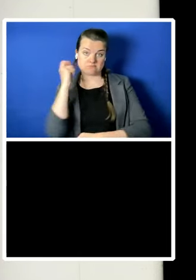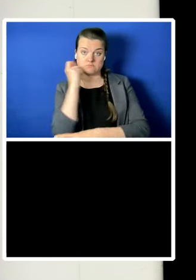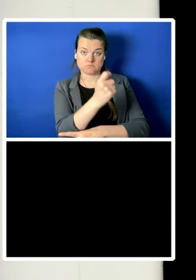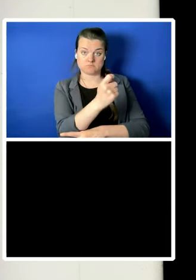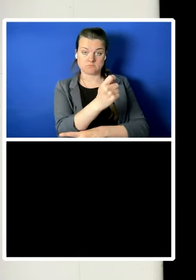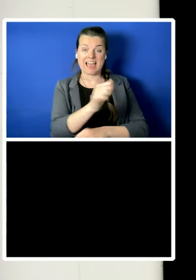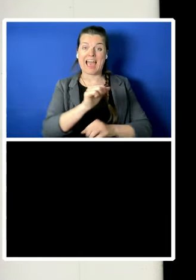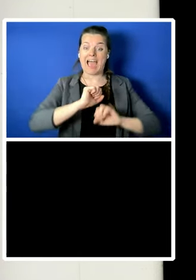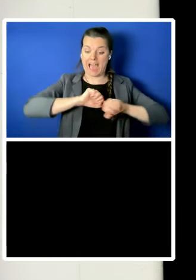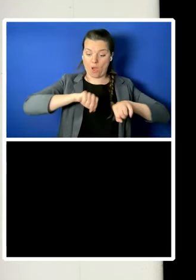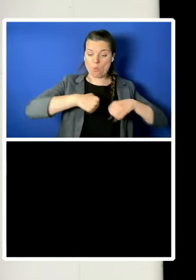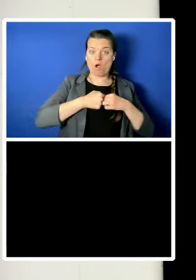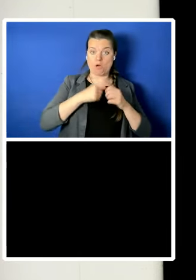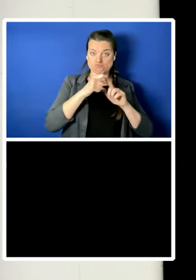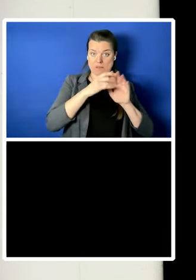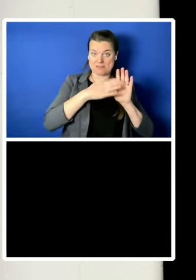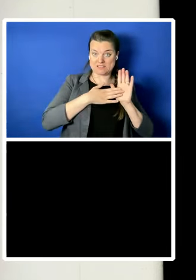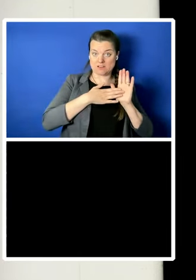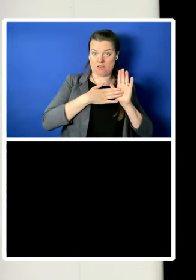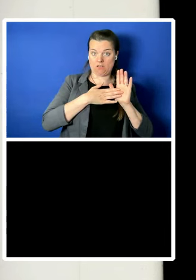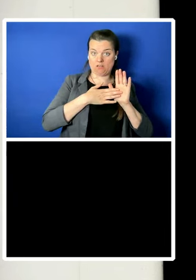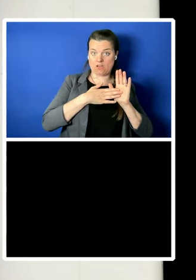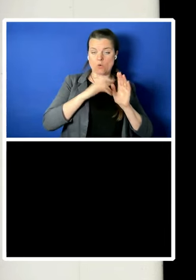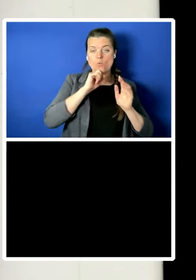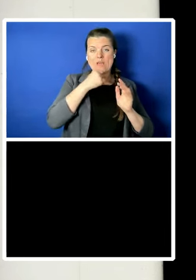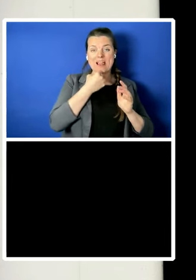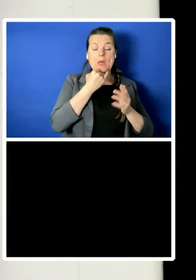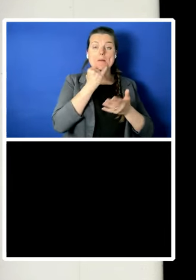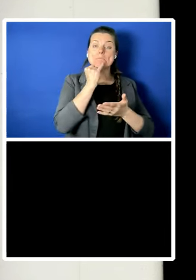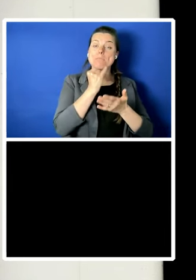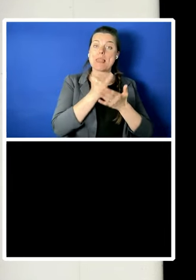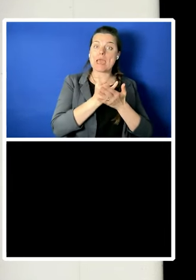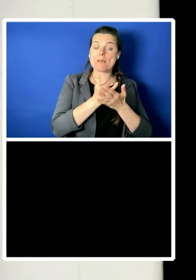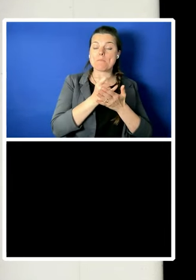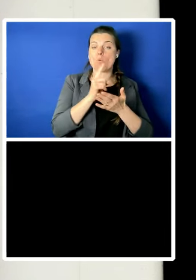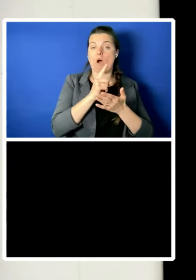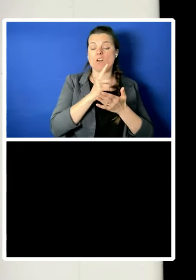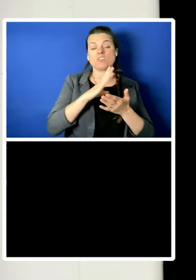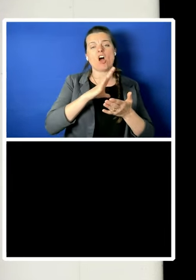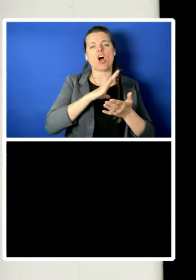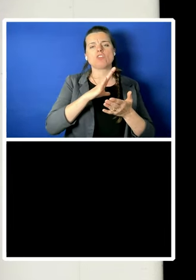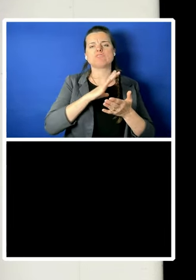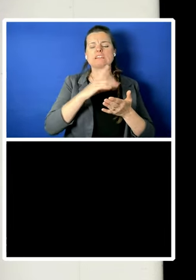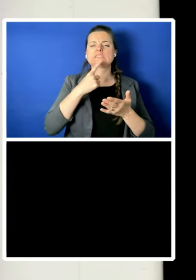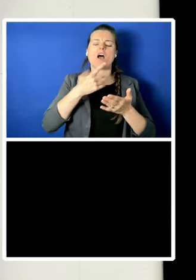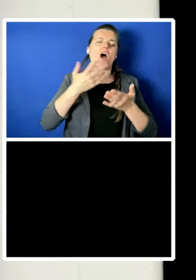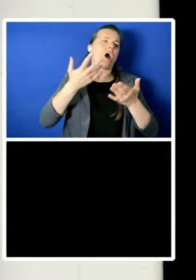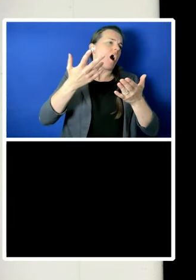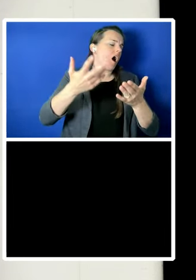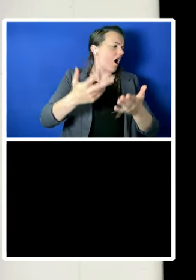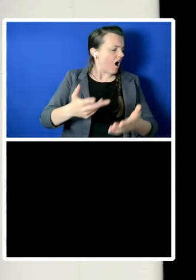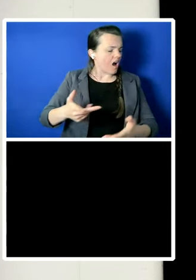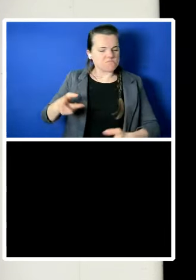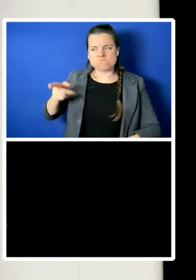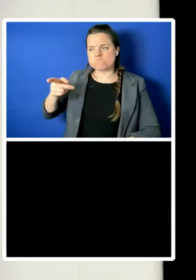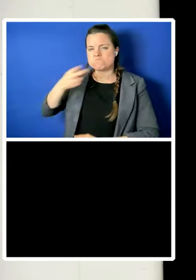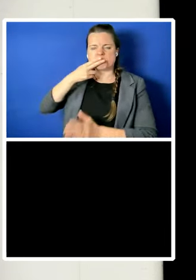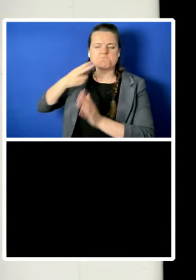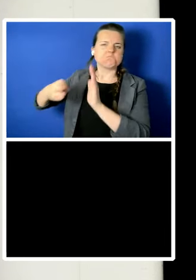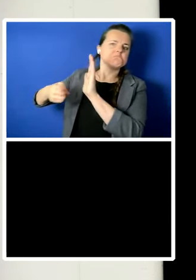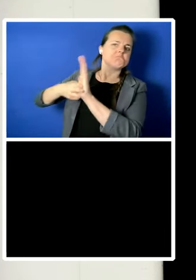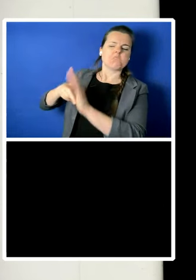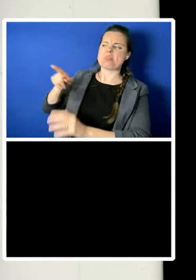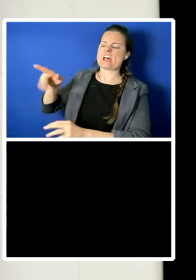Prime Minister will blame what he has already branded a foreign rather than an international